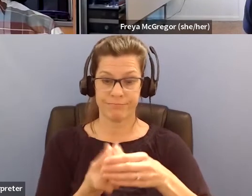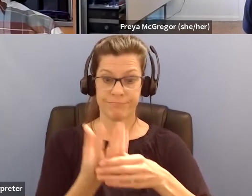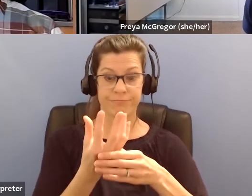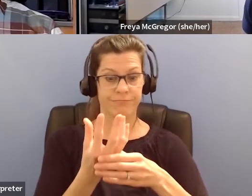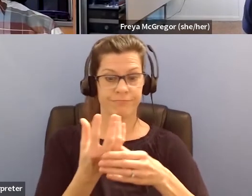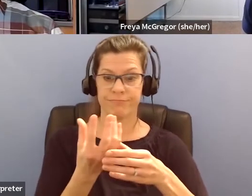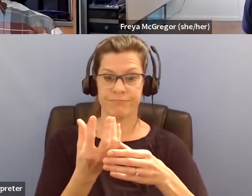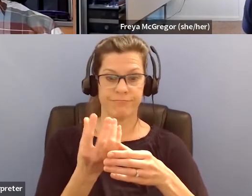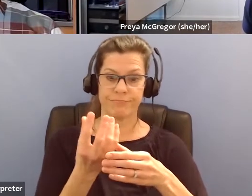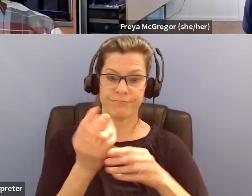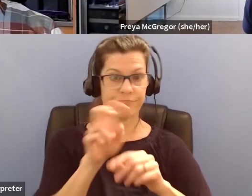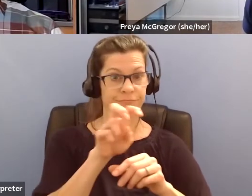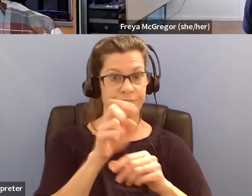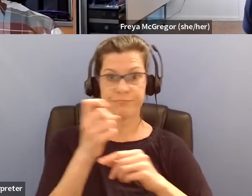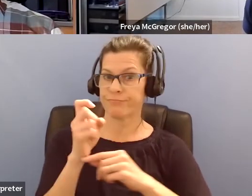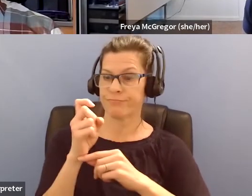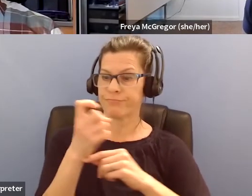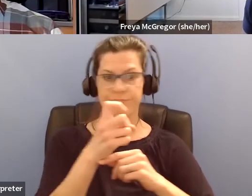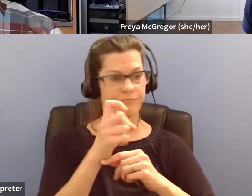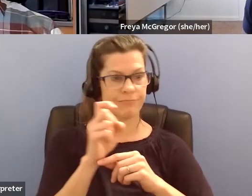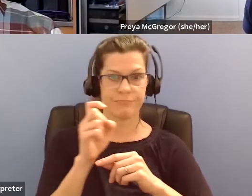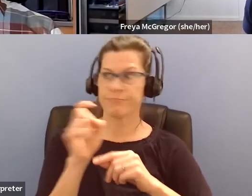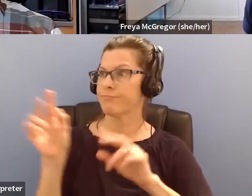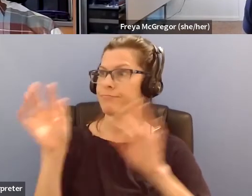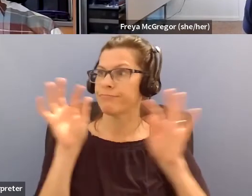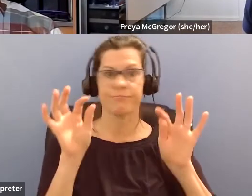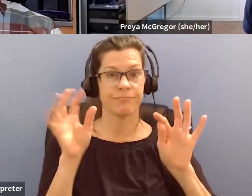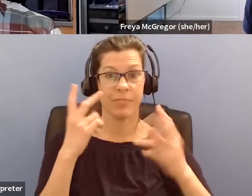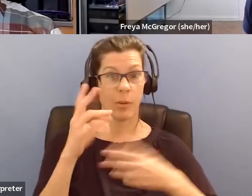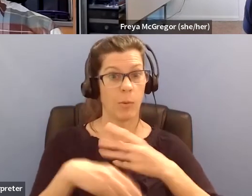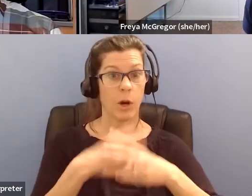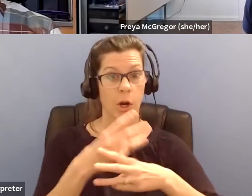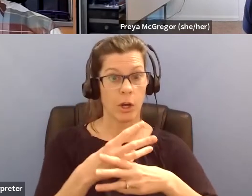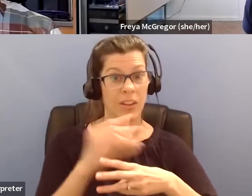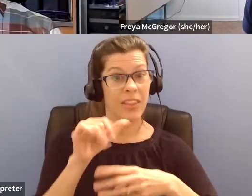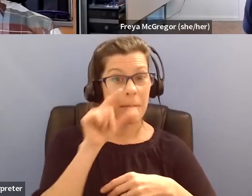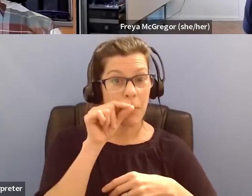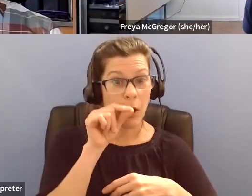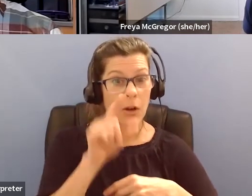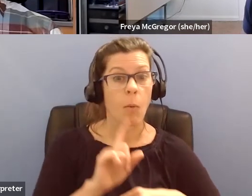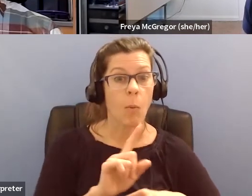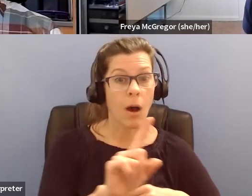And so I'm like, okay, well, am I seeing a bird that's two years old, a year old, six months old?